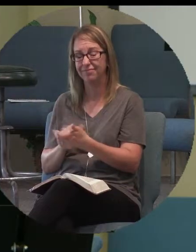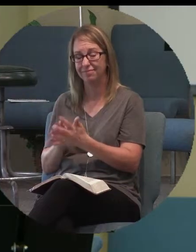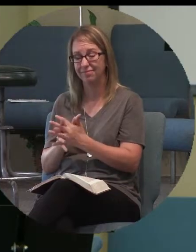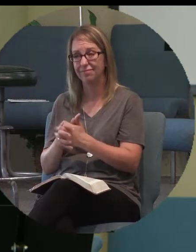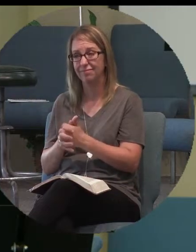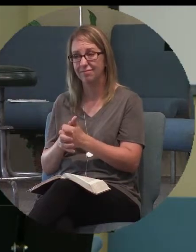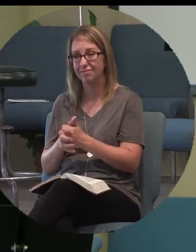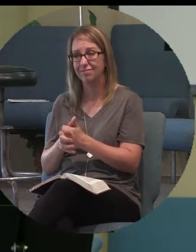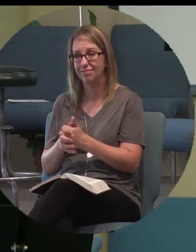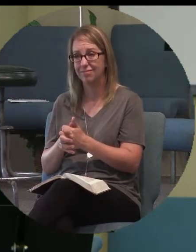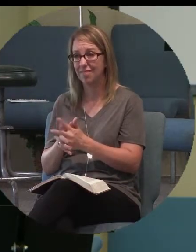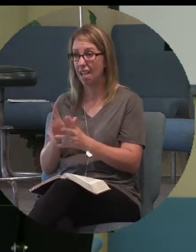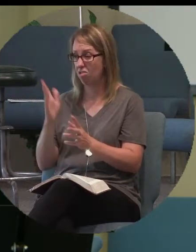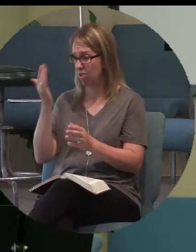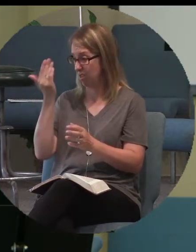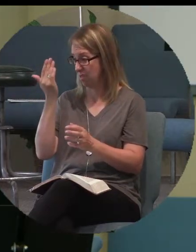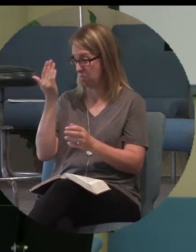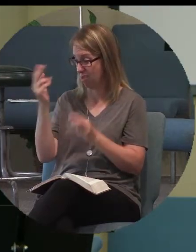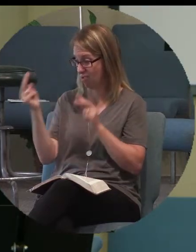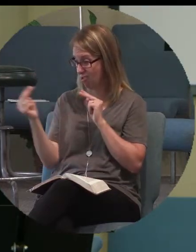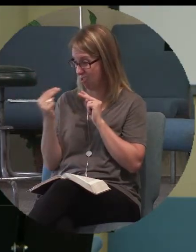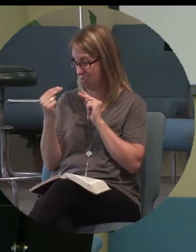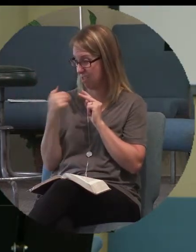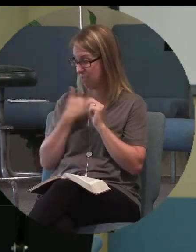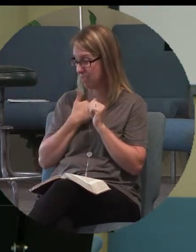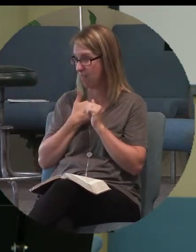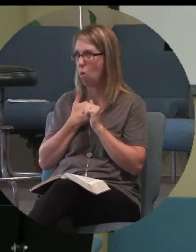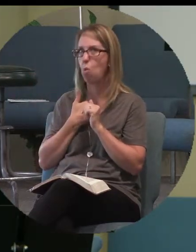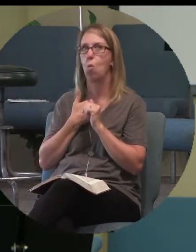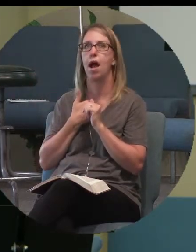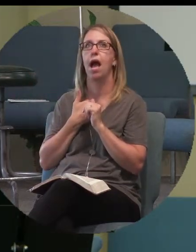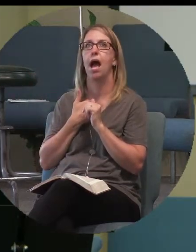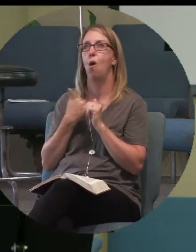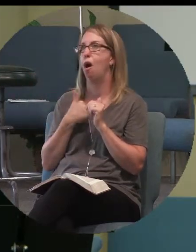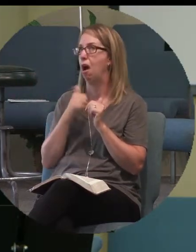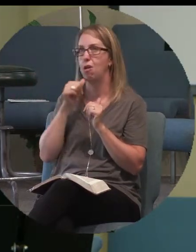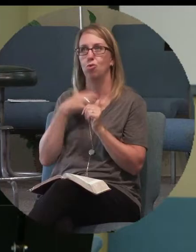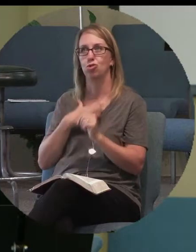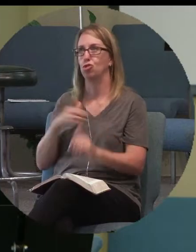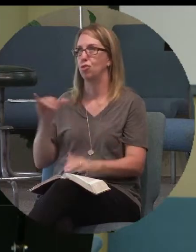Man, I look in the mirror and I go, man, I don't deserve this.